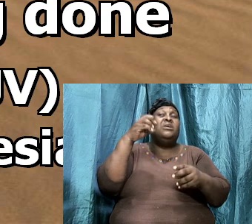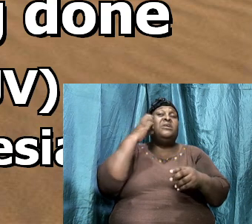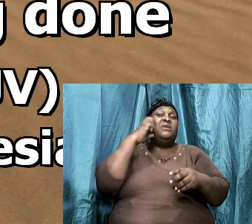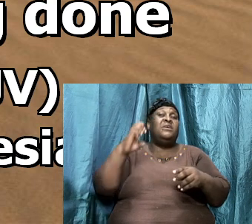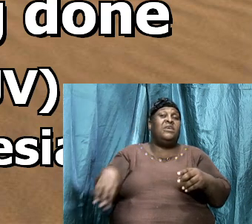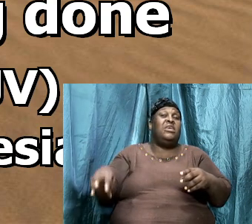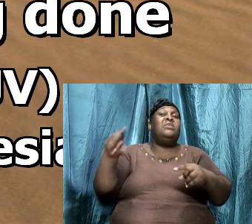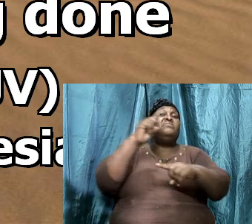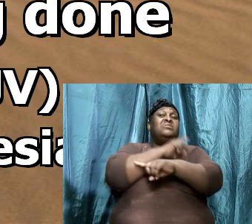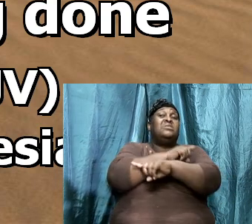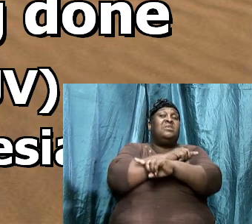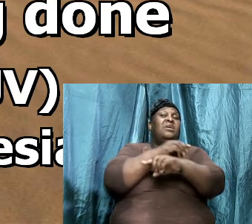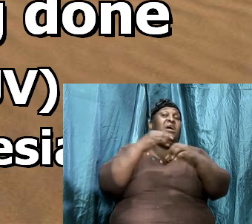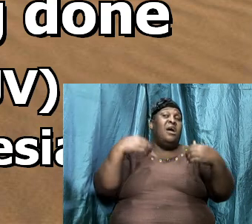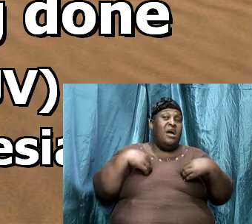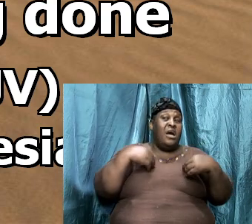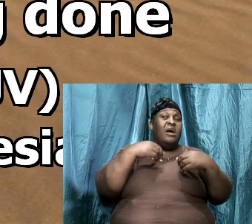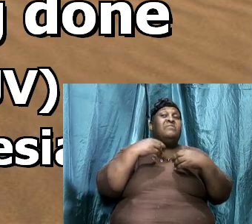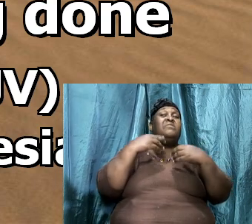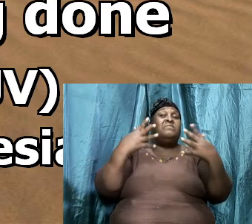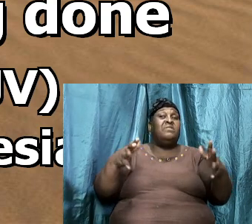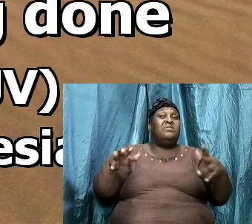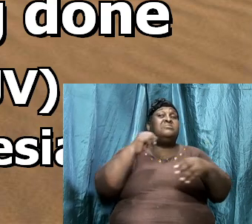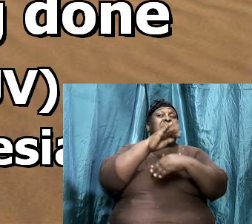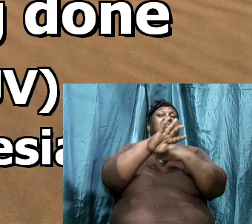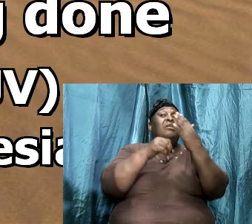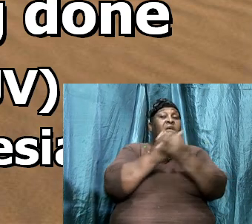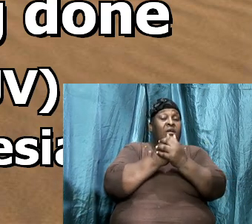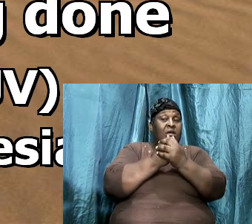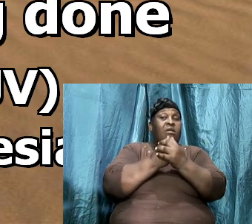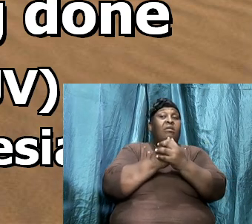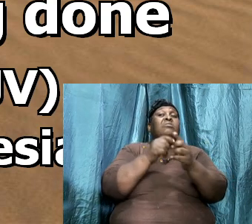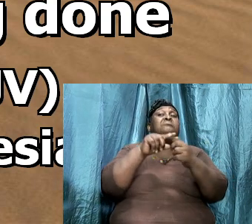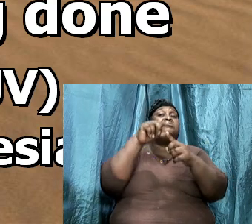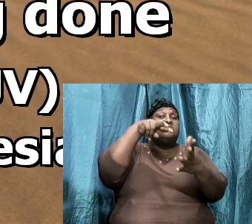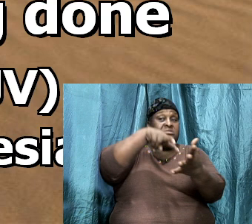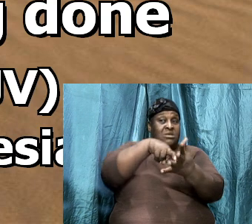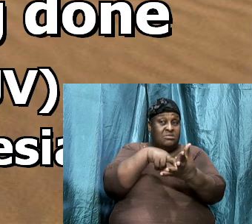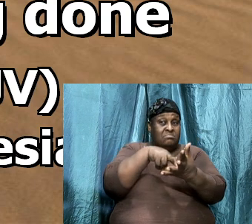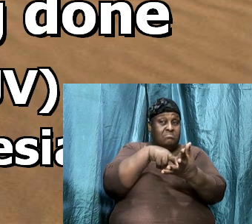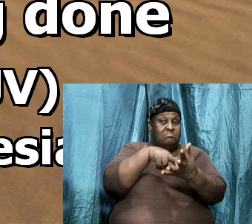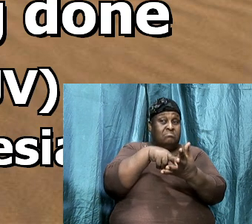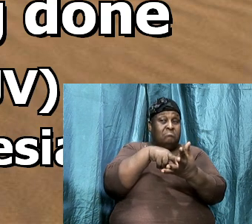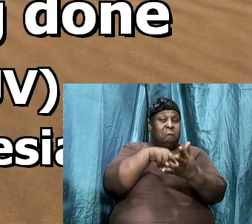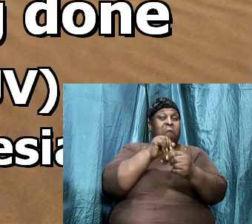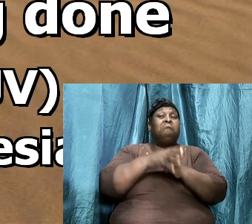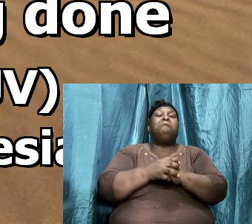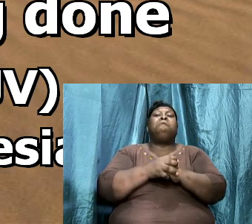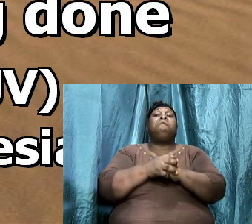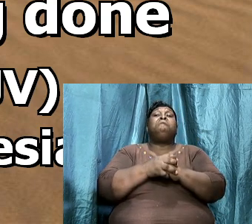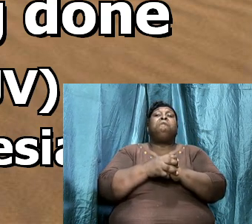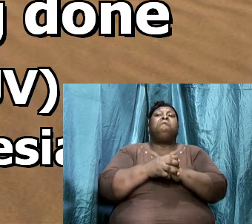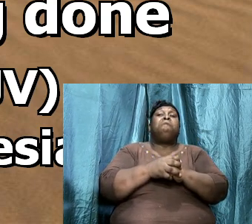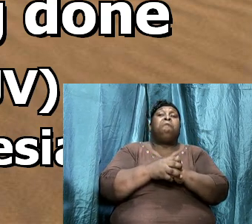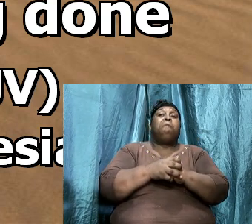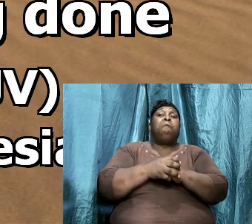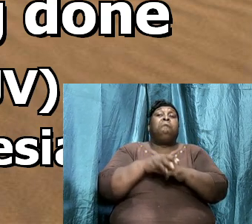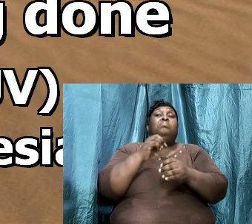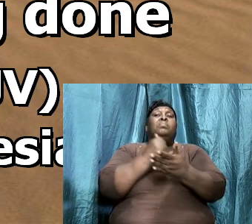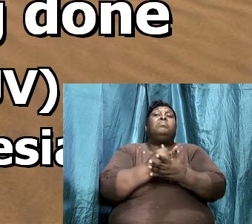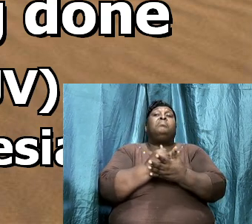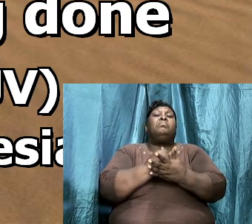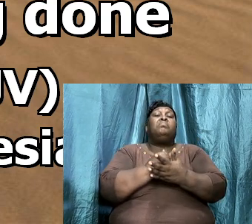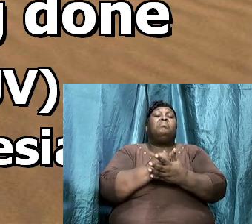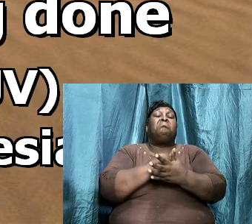and have it done all to stand. Amen. You know, the Bible